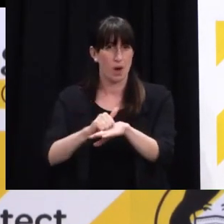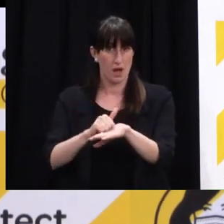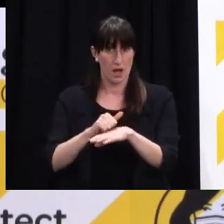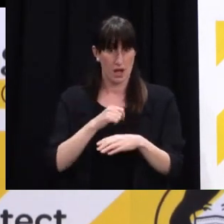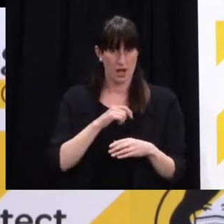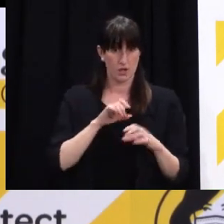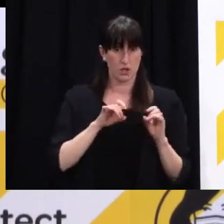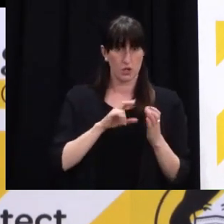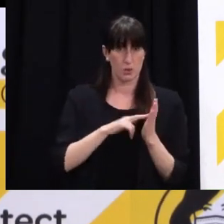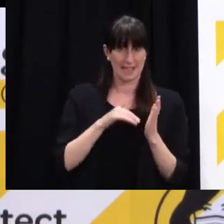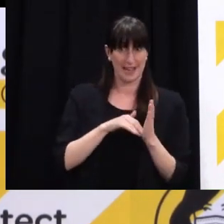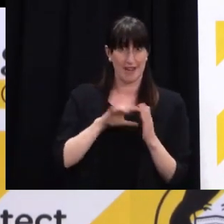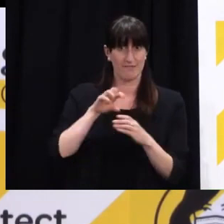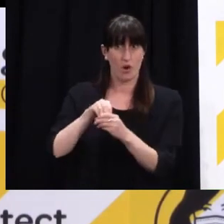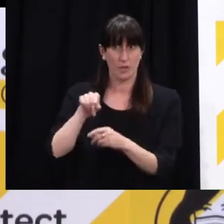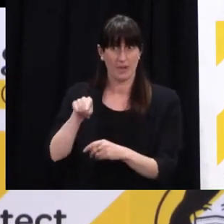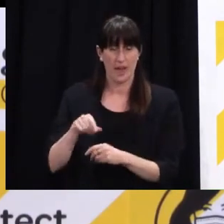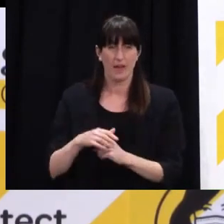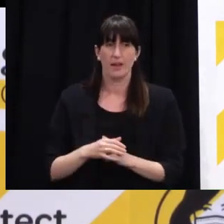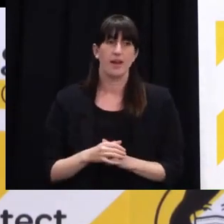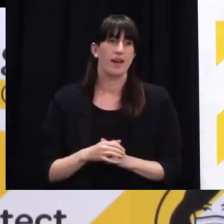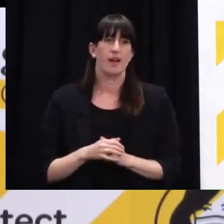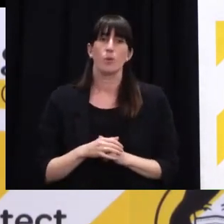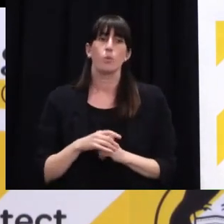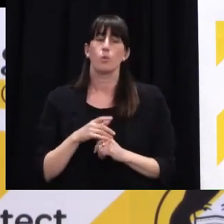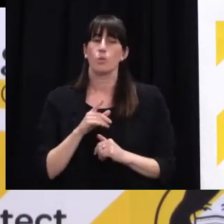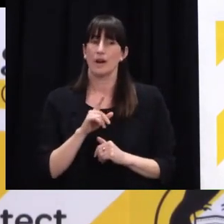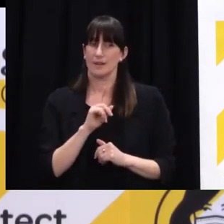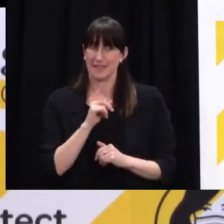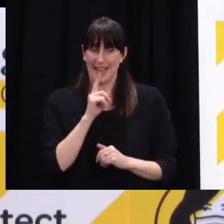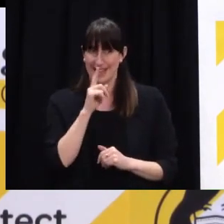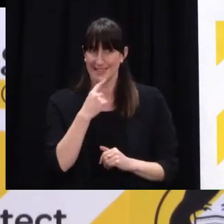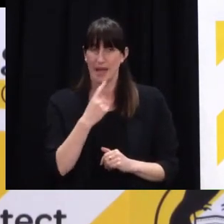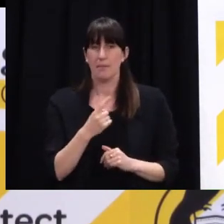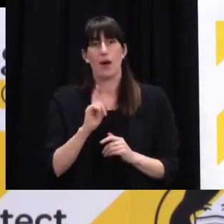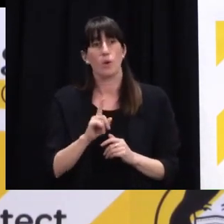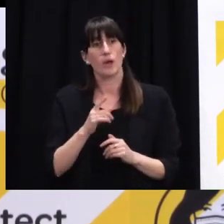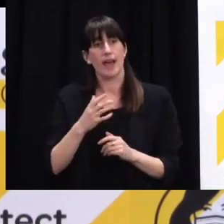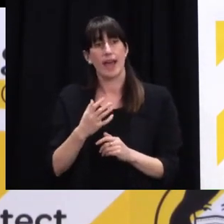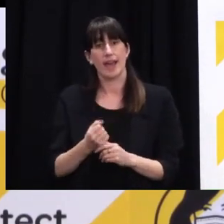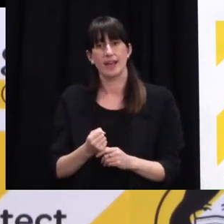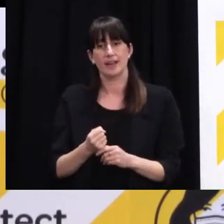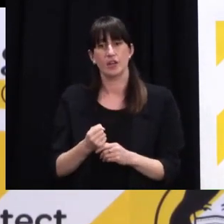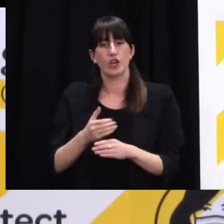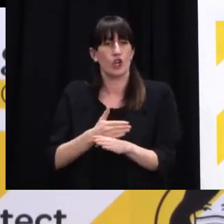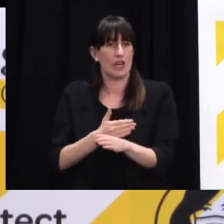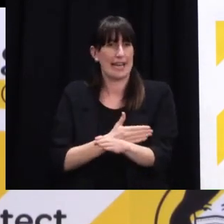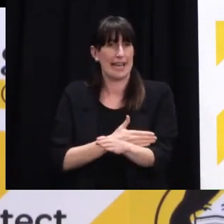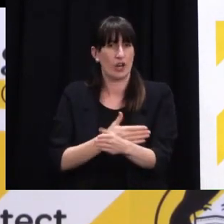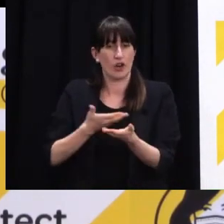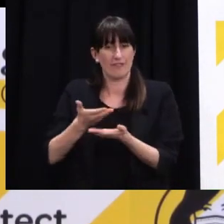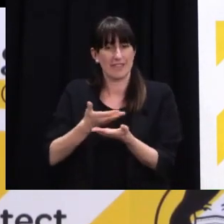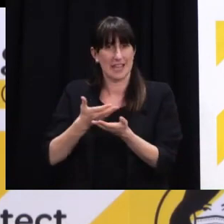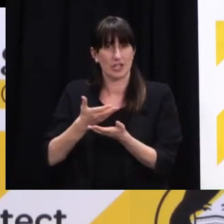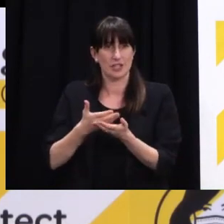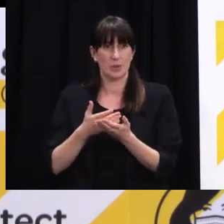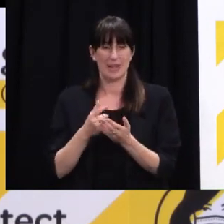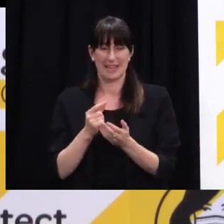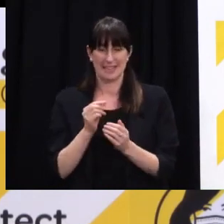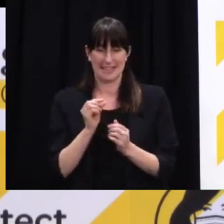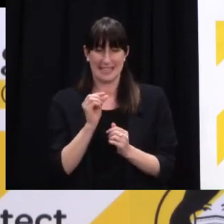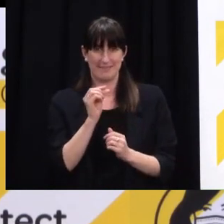we had a number of early conversations and some of those early conversations were to narrow down because we had a very specific window